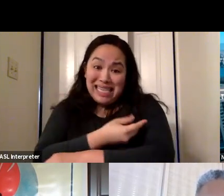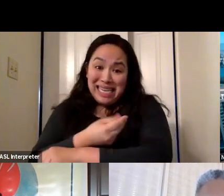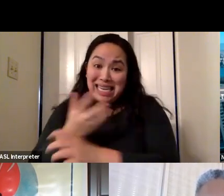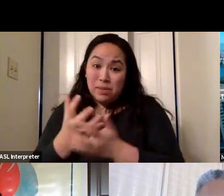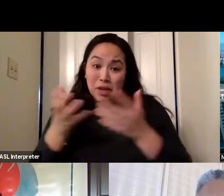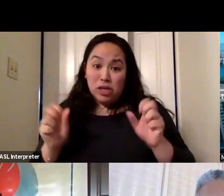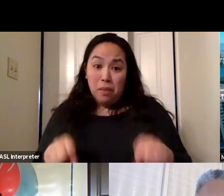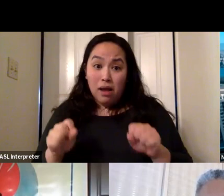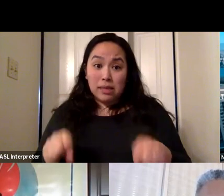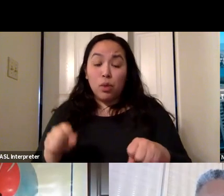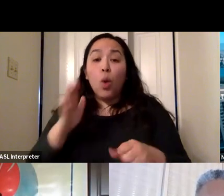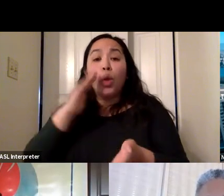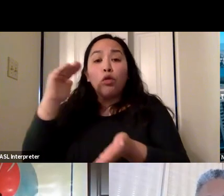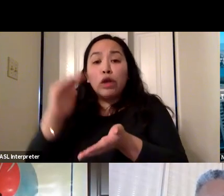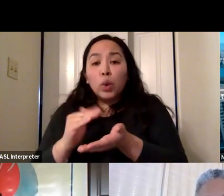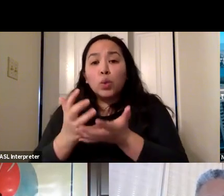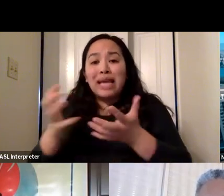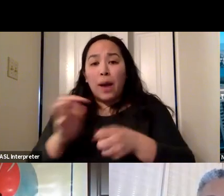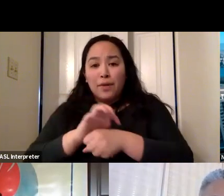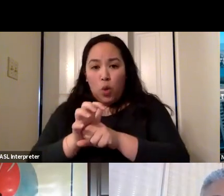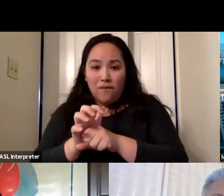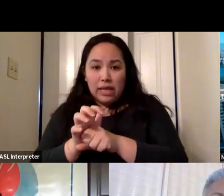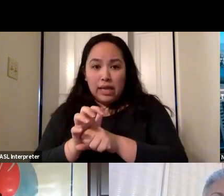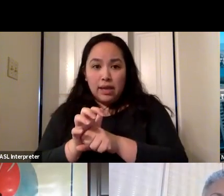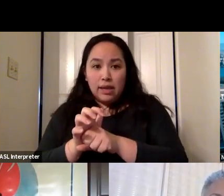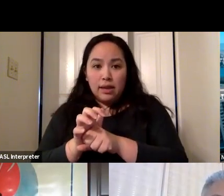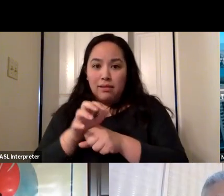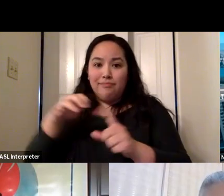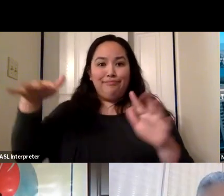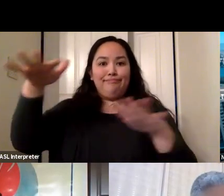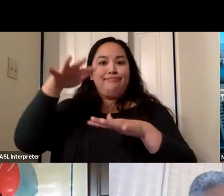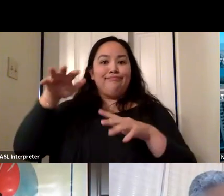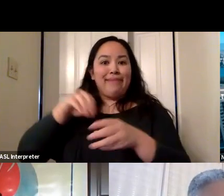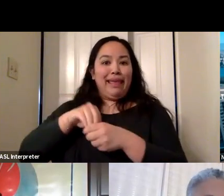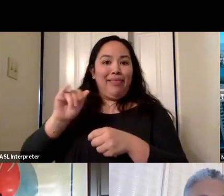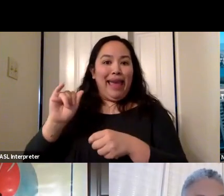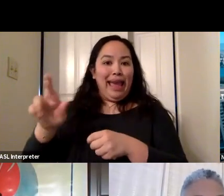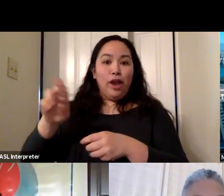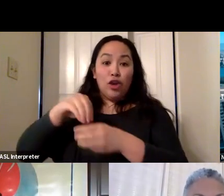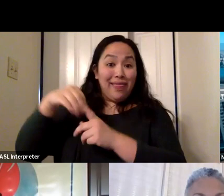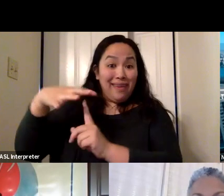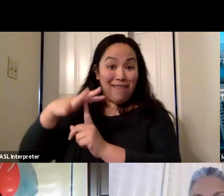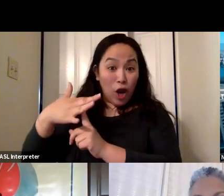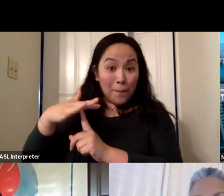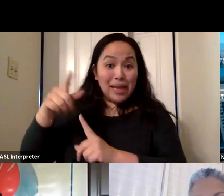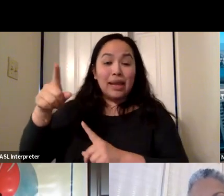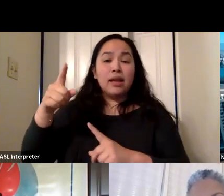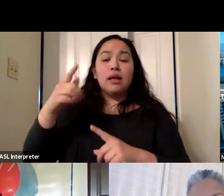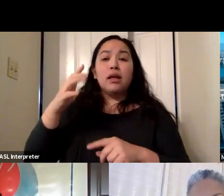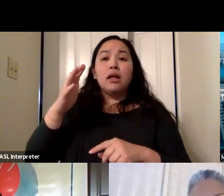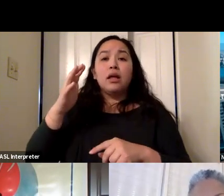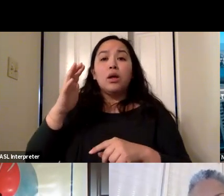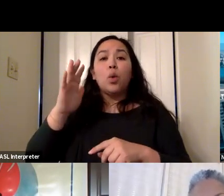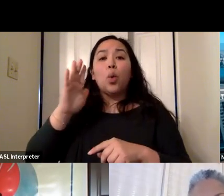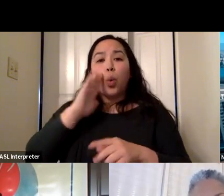reduces the amount of covid that can be in the environment. It just reduces the chance of these rare covid